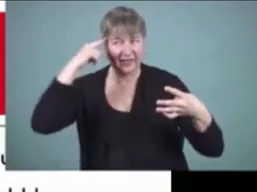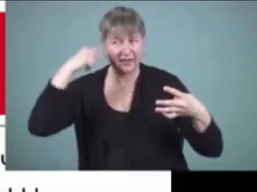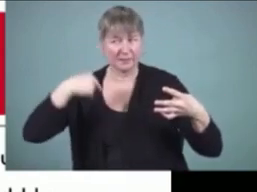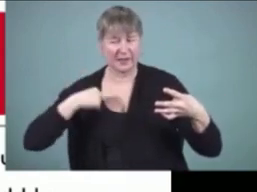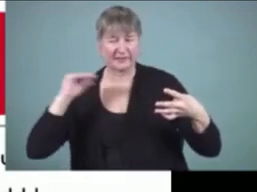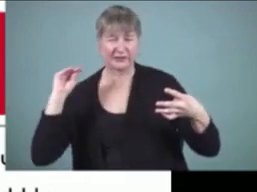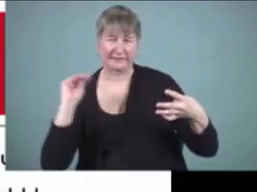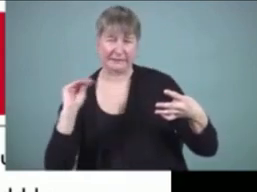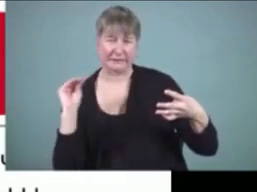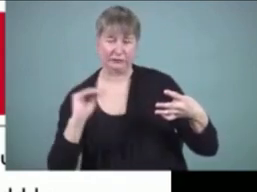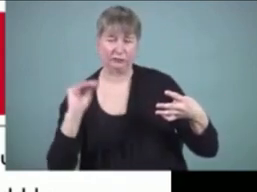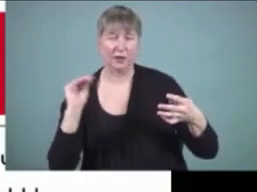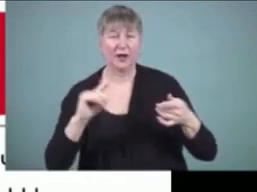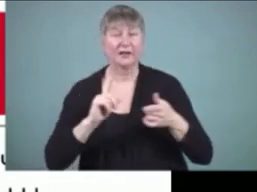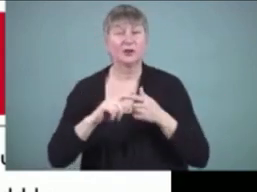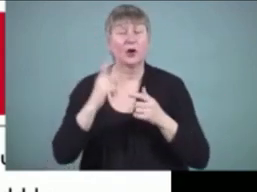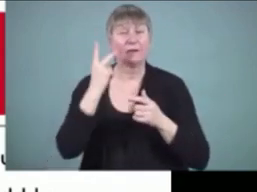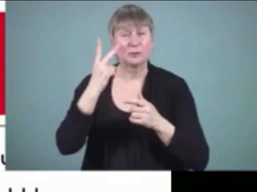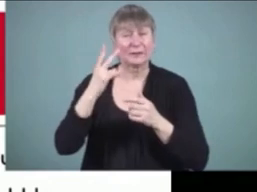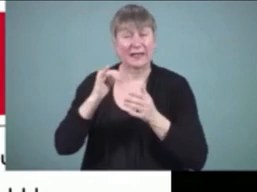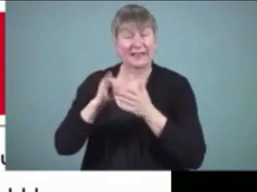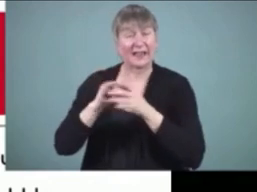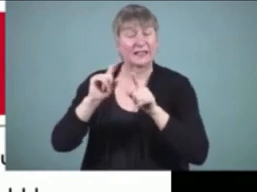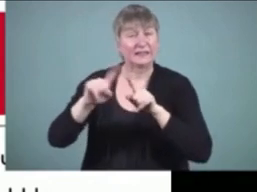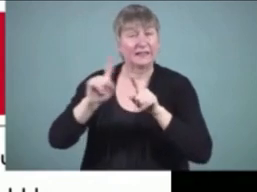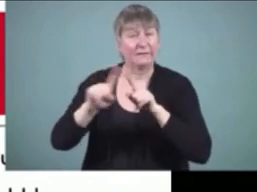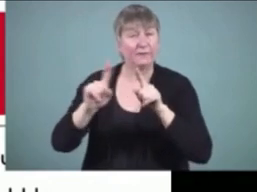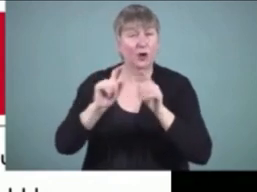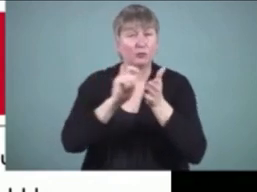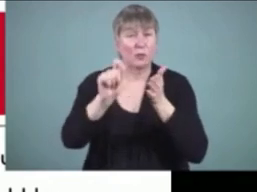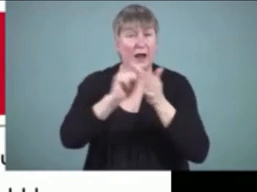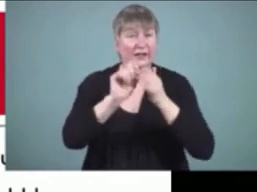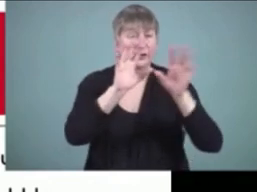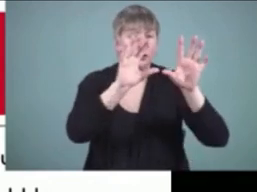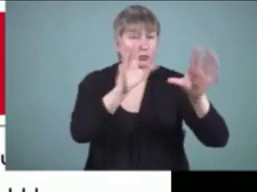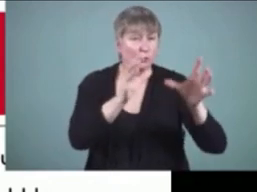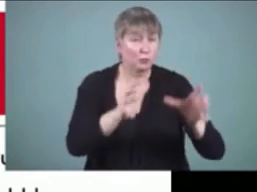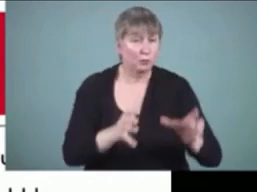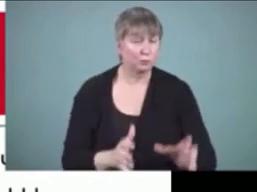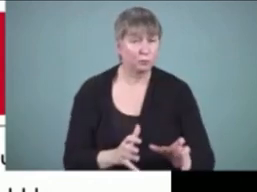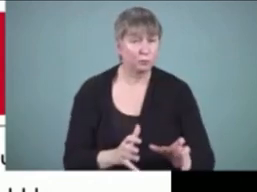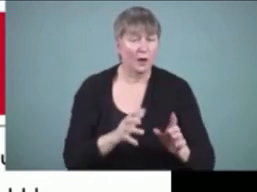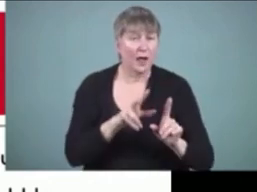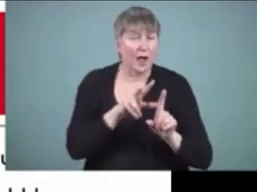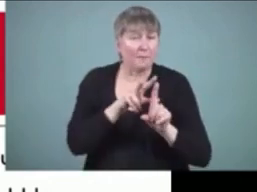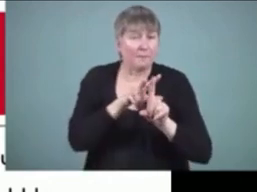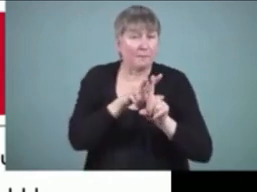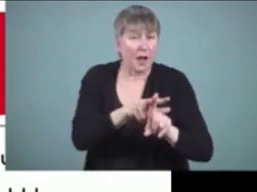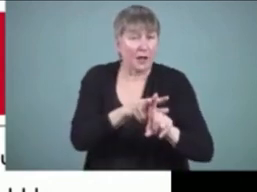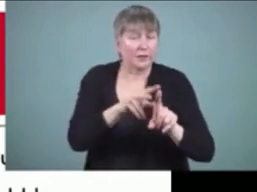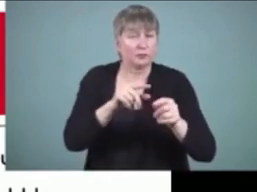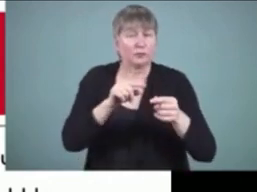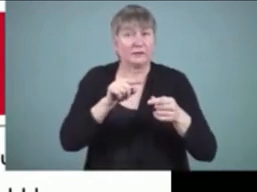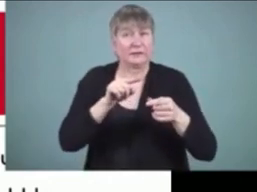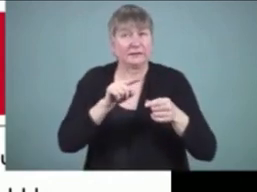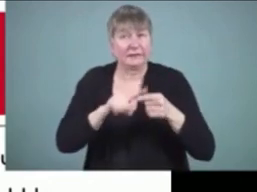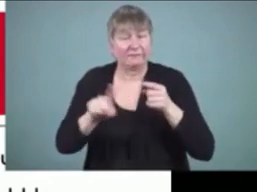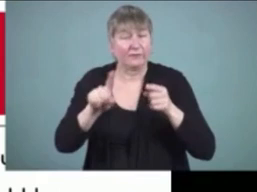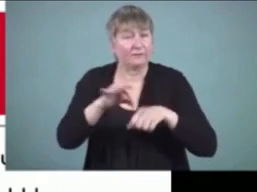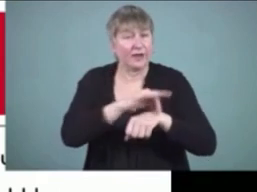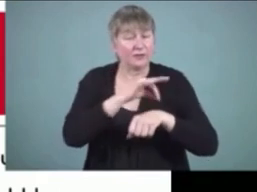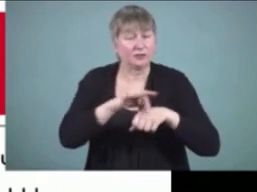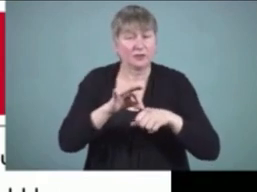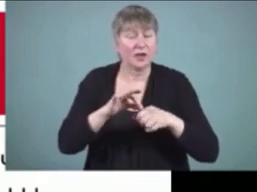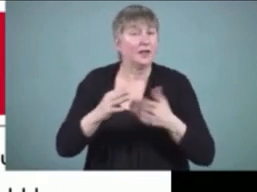how the types of writing genres that we have tie into each of these functions for both beginning and